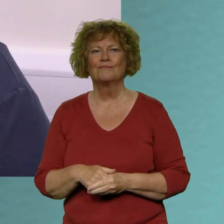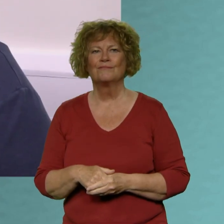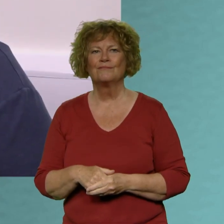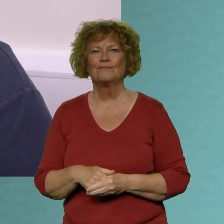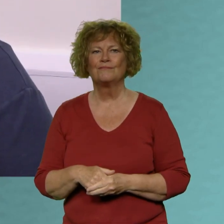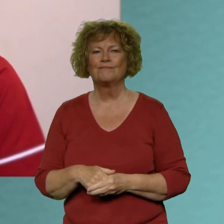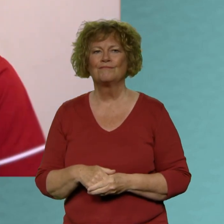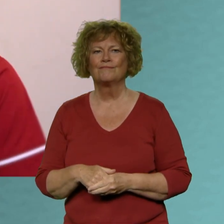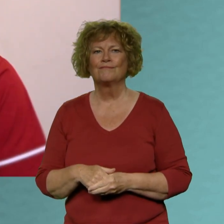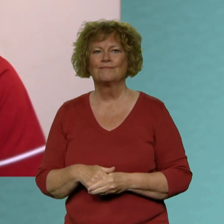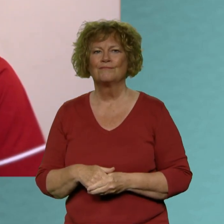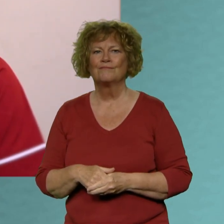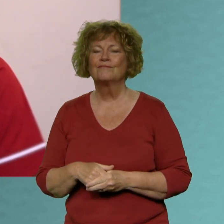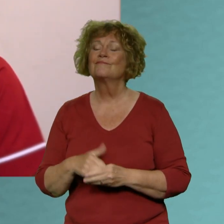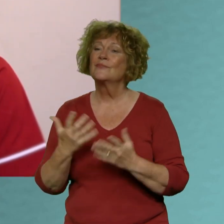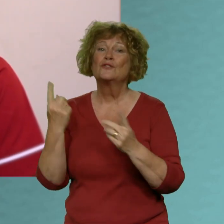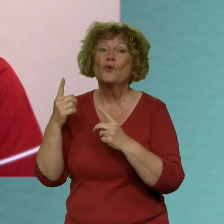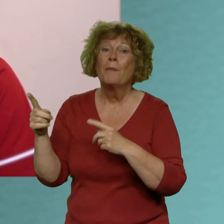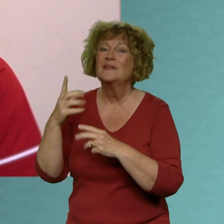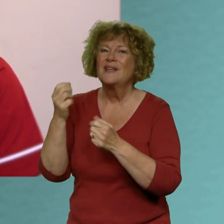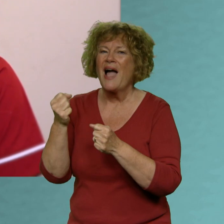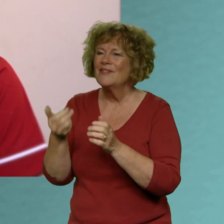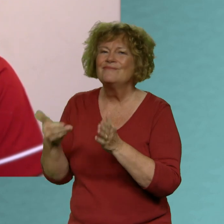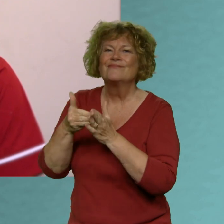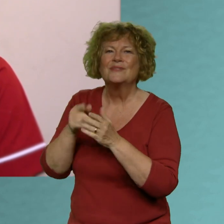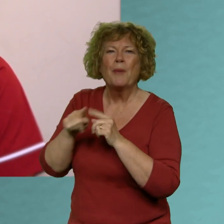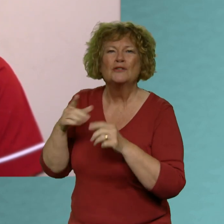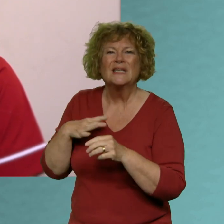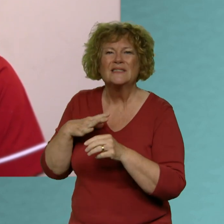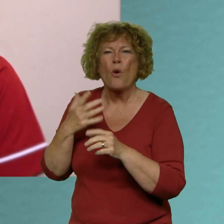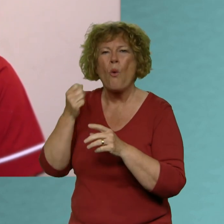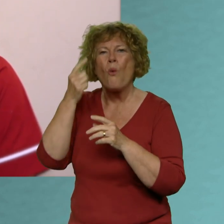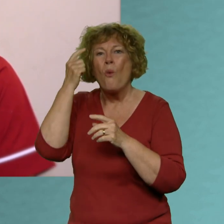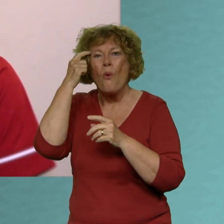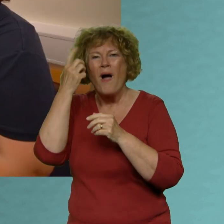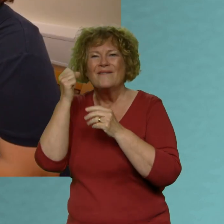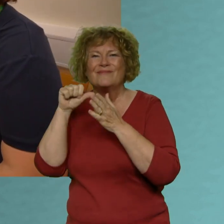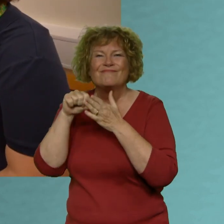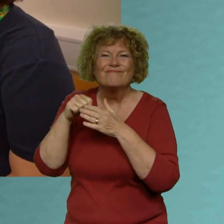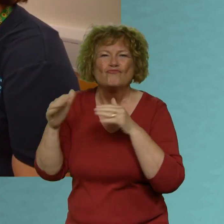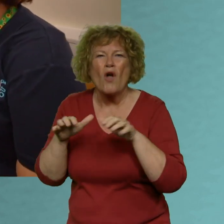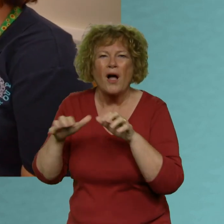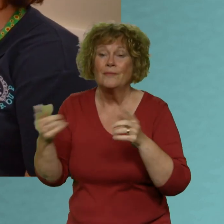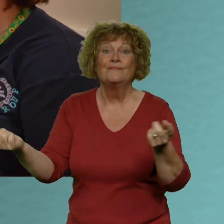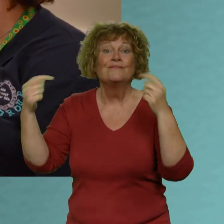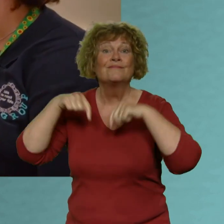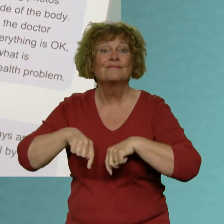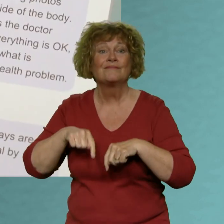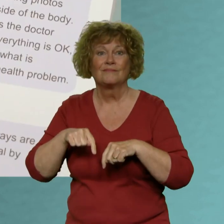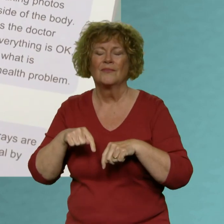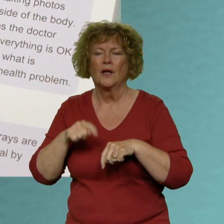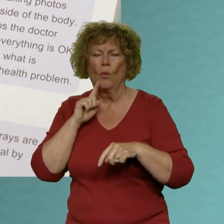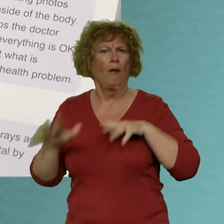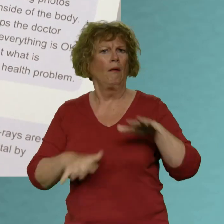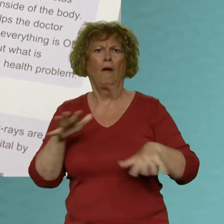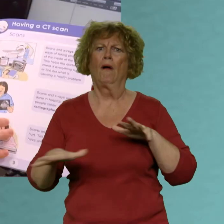when someone with additional needs or an intellectual disability comes into clatterbridge and it can be quite a daunting place so when we